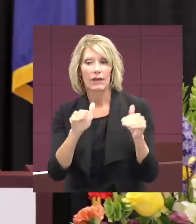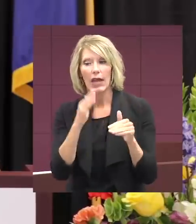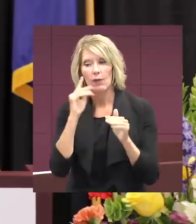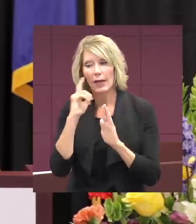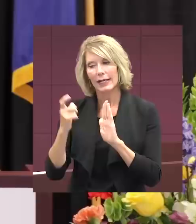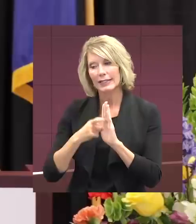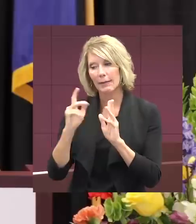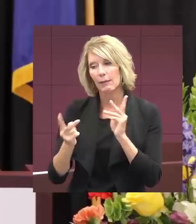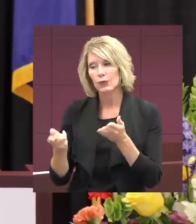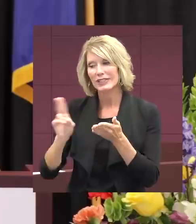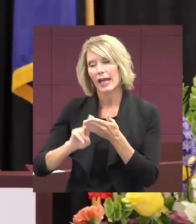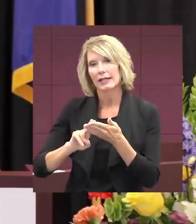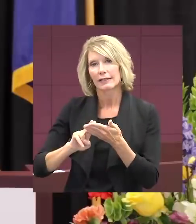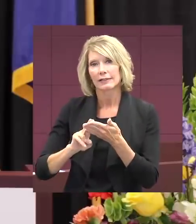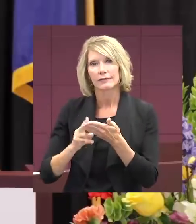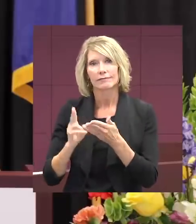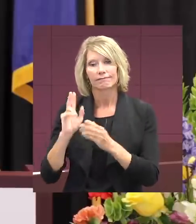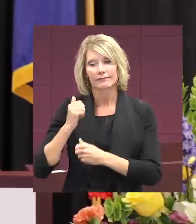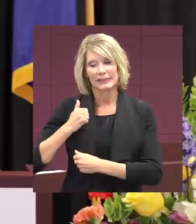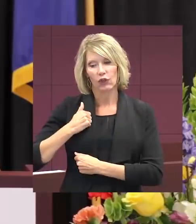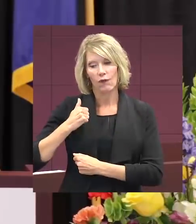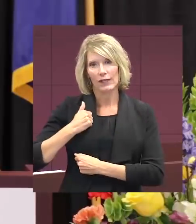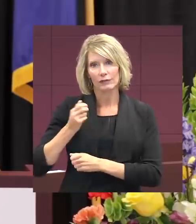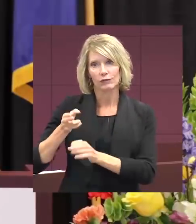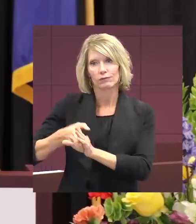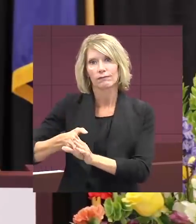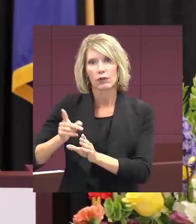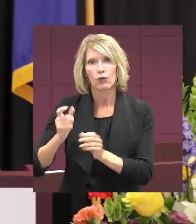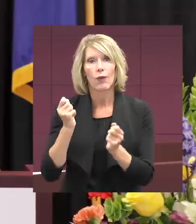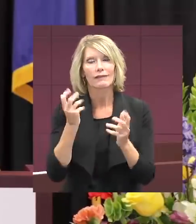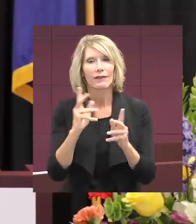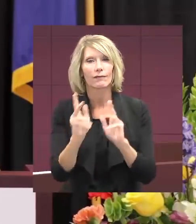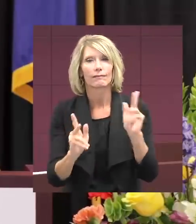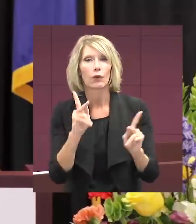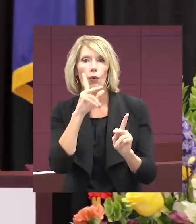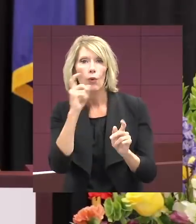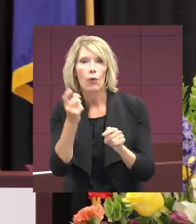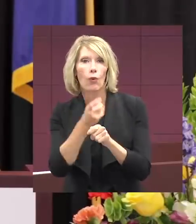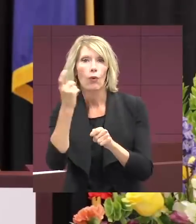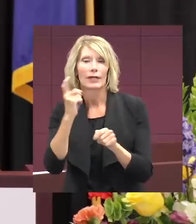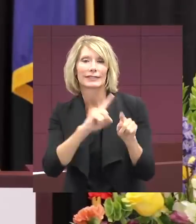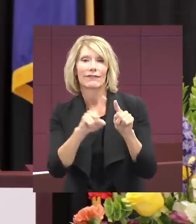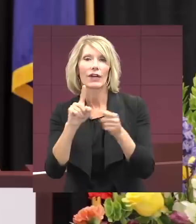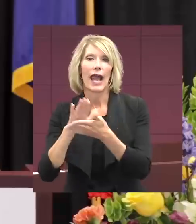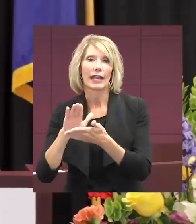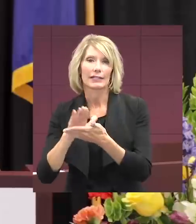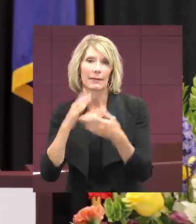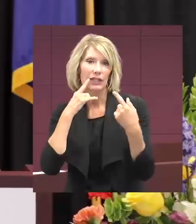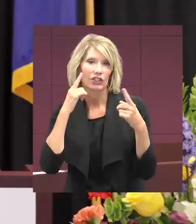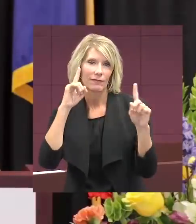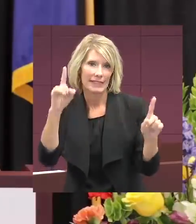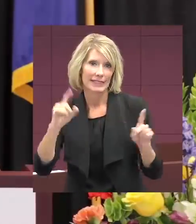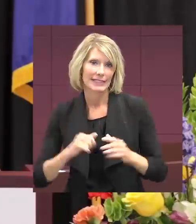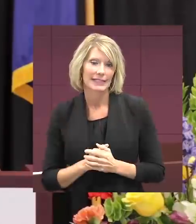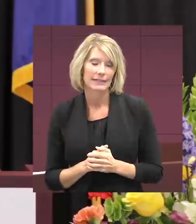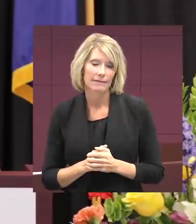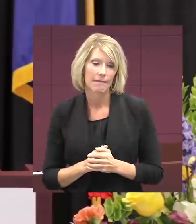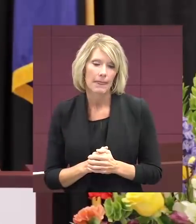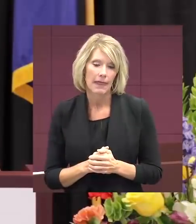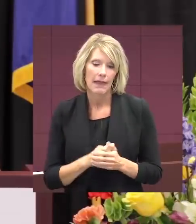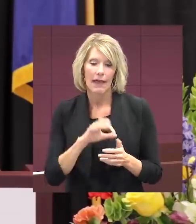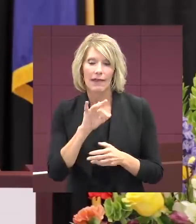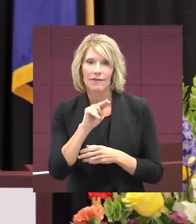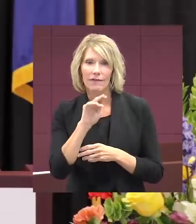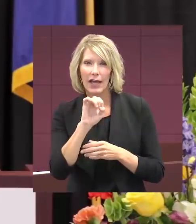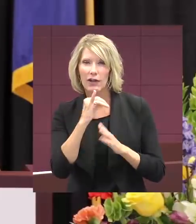signed to go into the service. You have several classmates who have won various academic achievement awards, fine arts